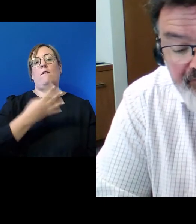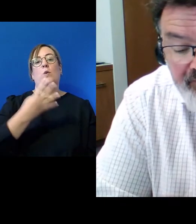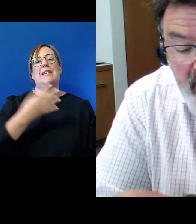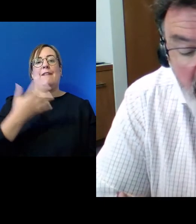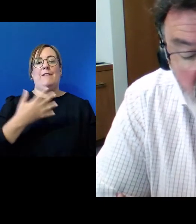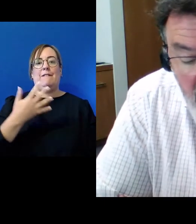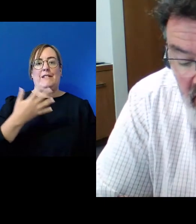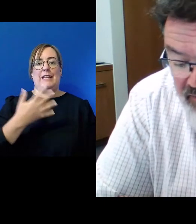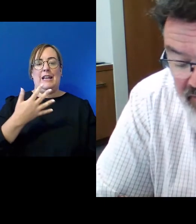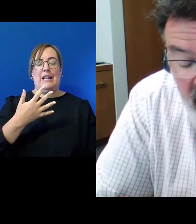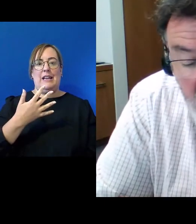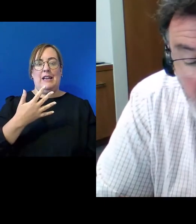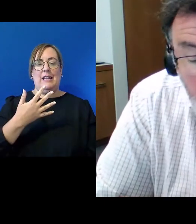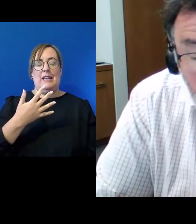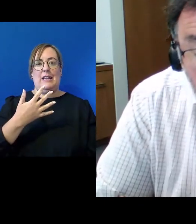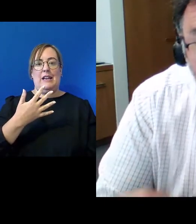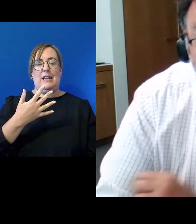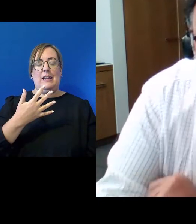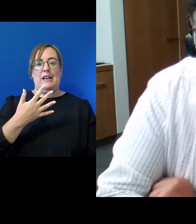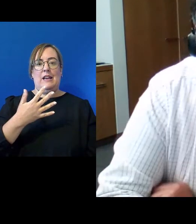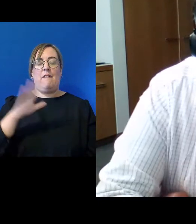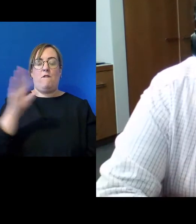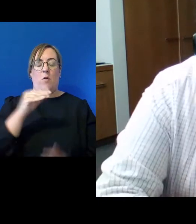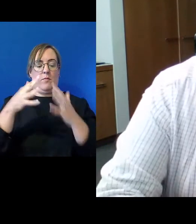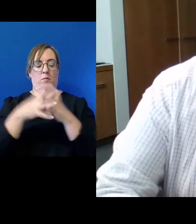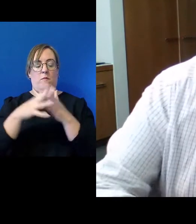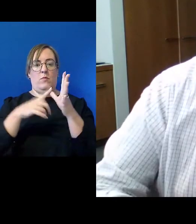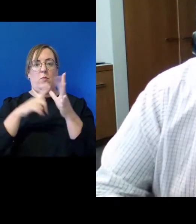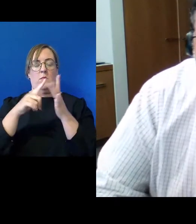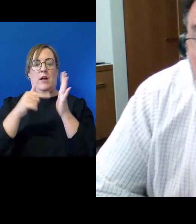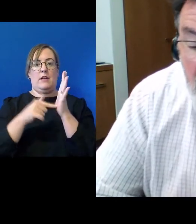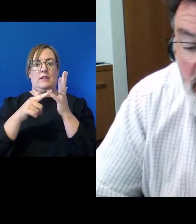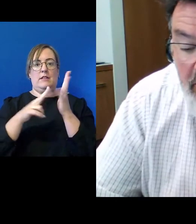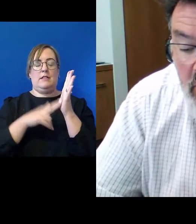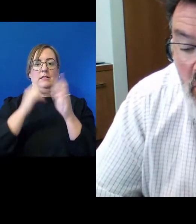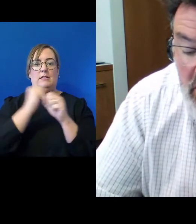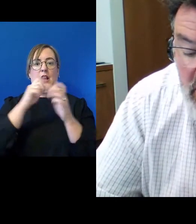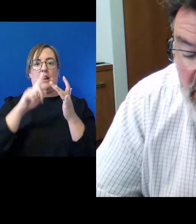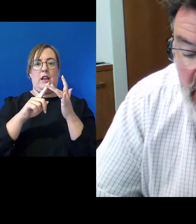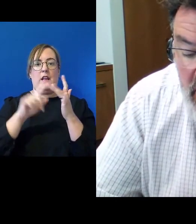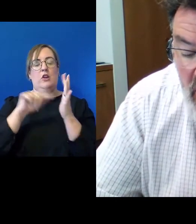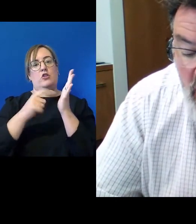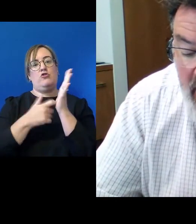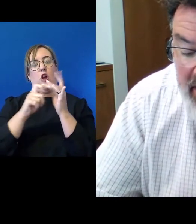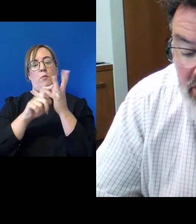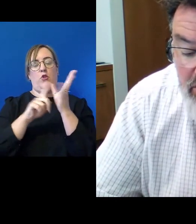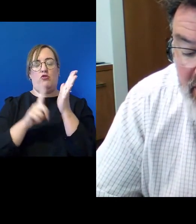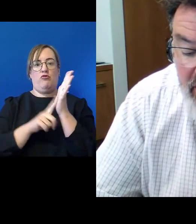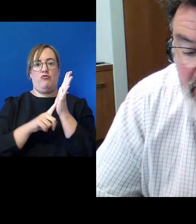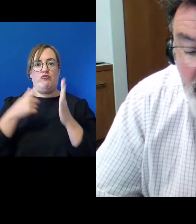of the Waitangi Tribunal's report on the